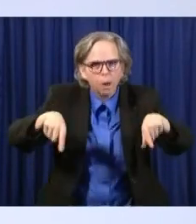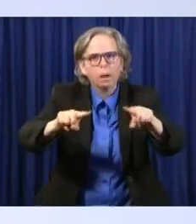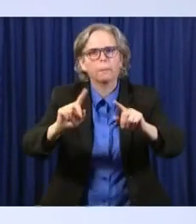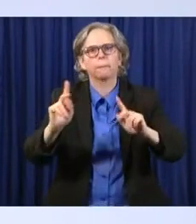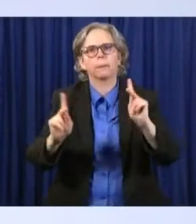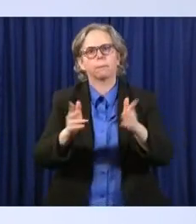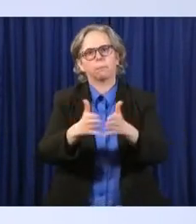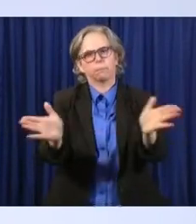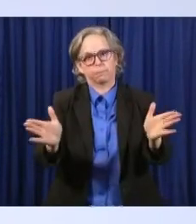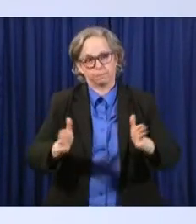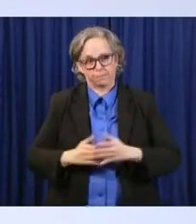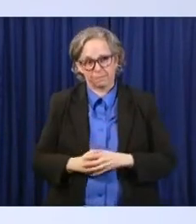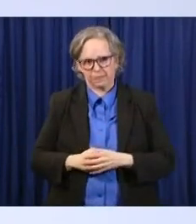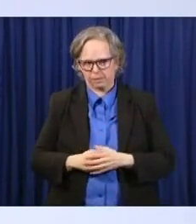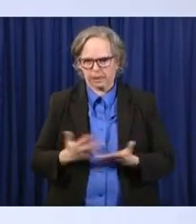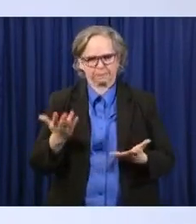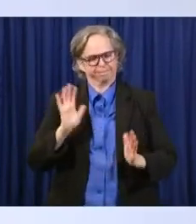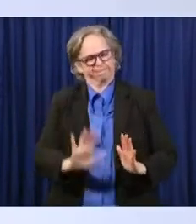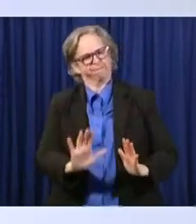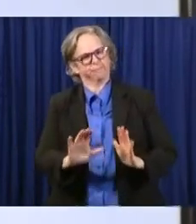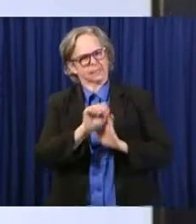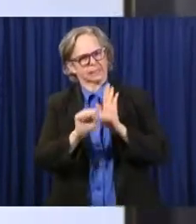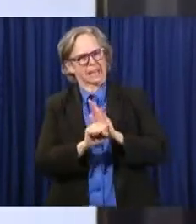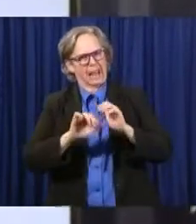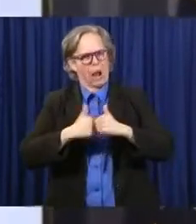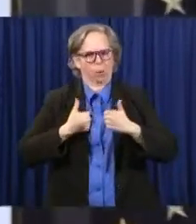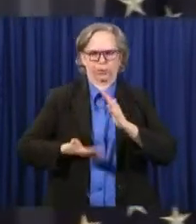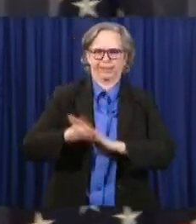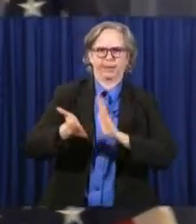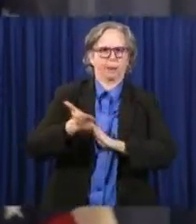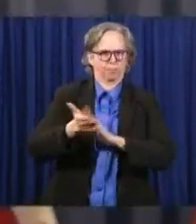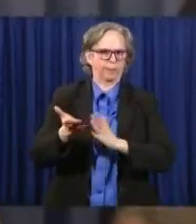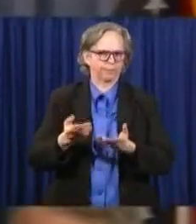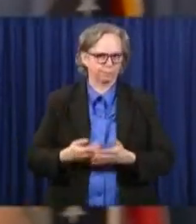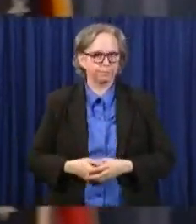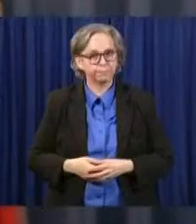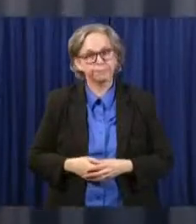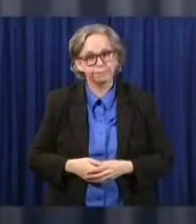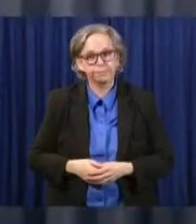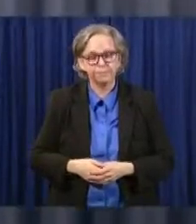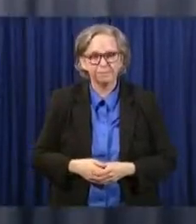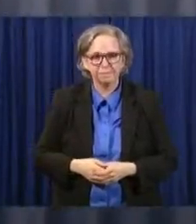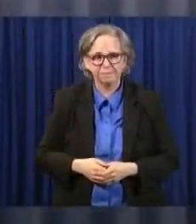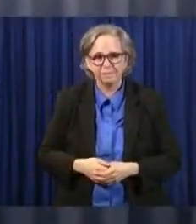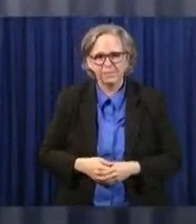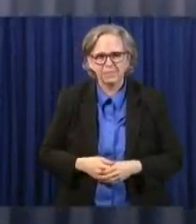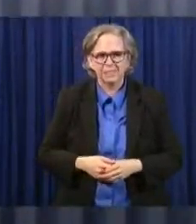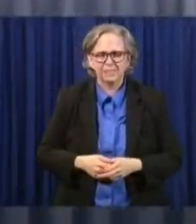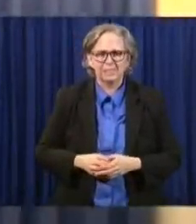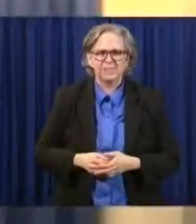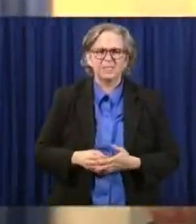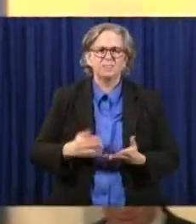state government operates. I do want to say this as well.